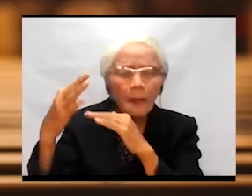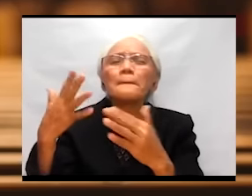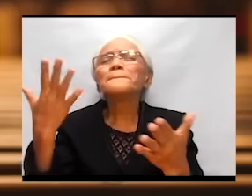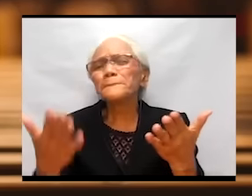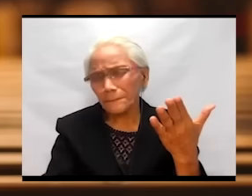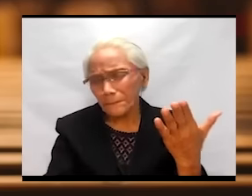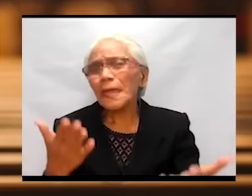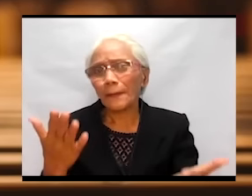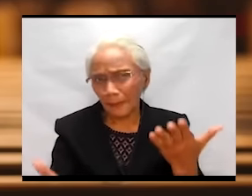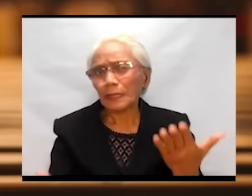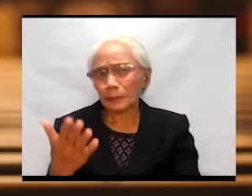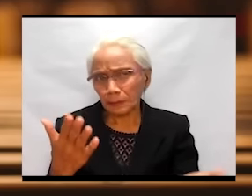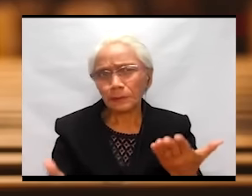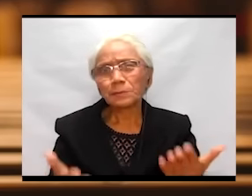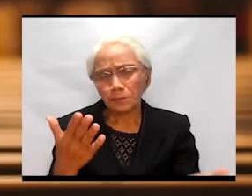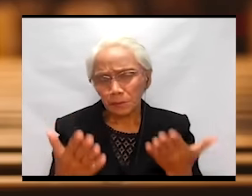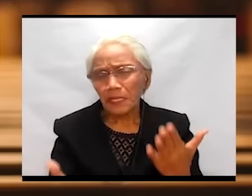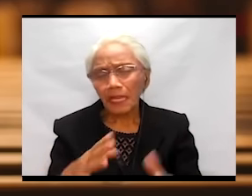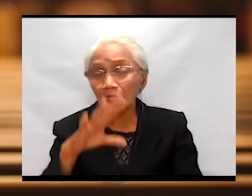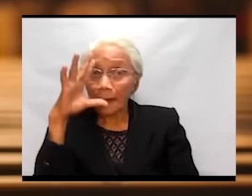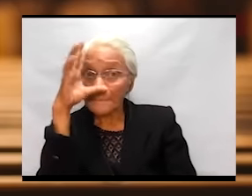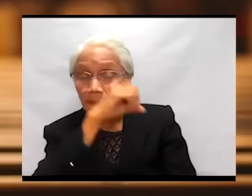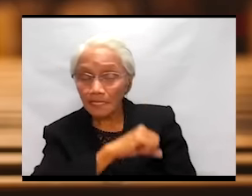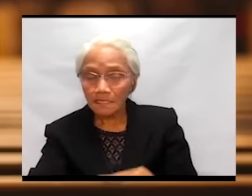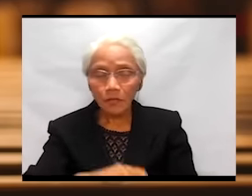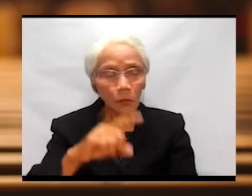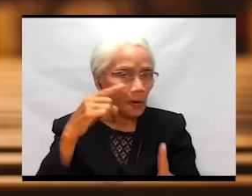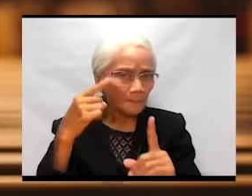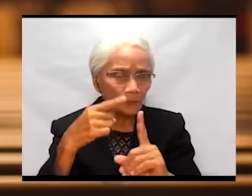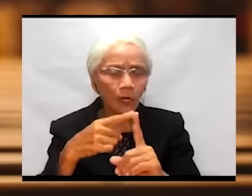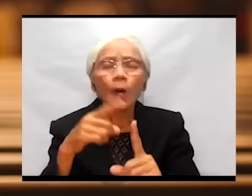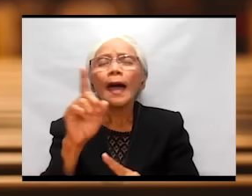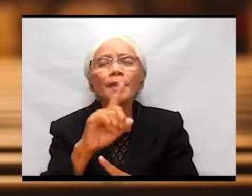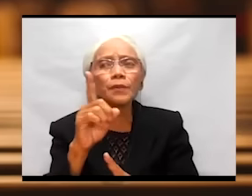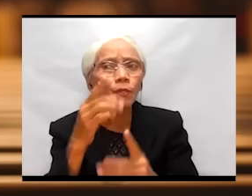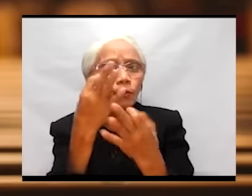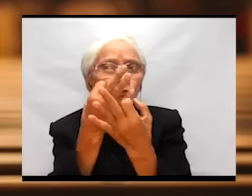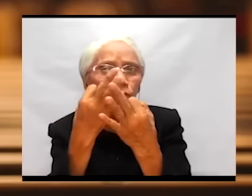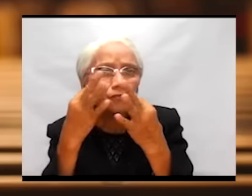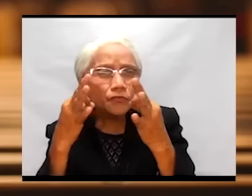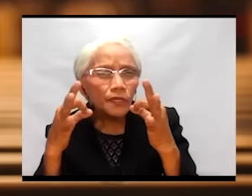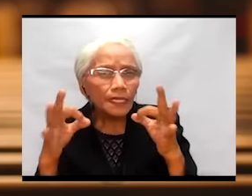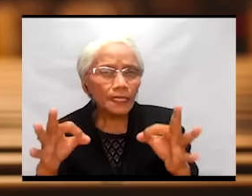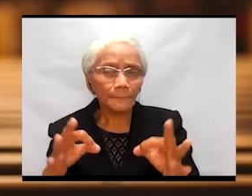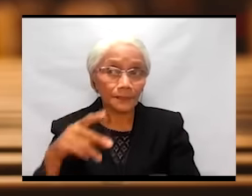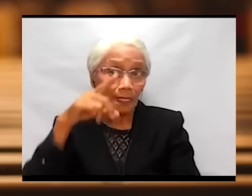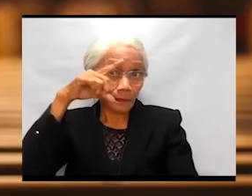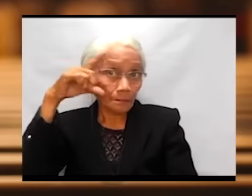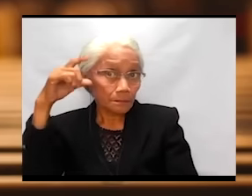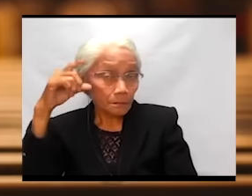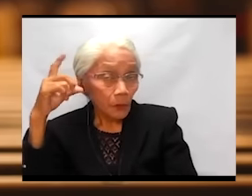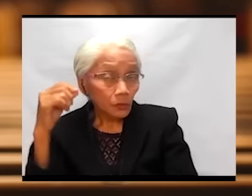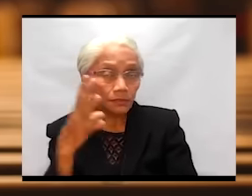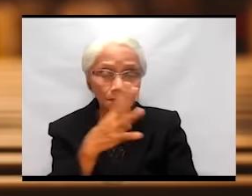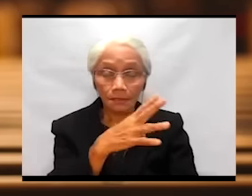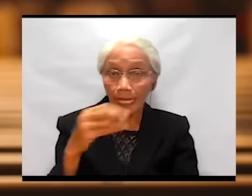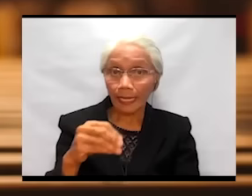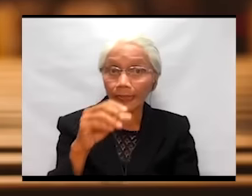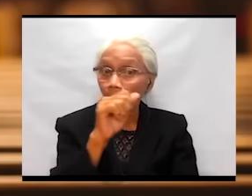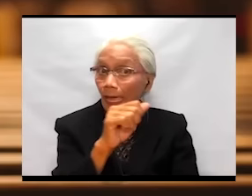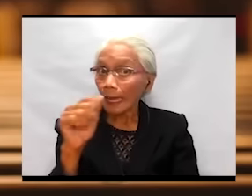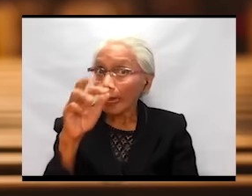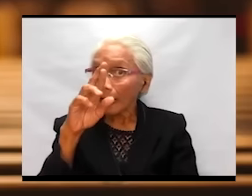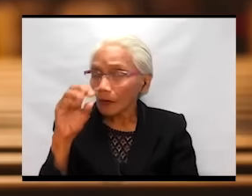point. What was the freedom that Moses and Aaron were asking Pharaoh